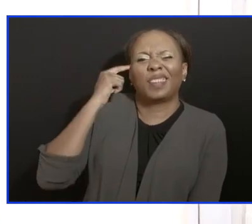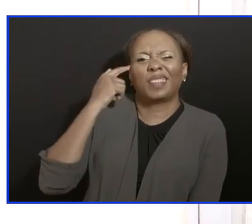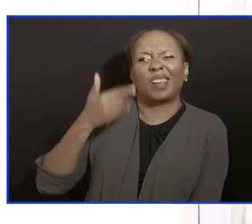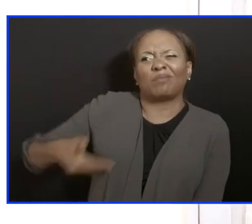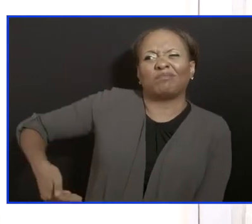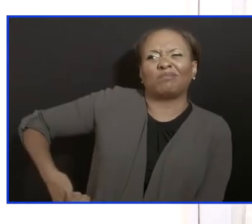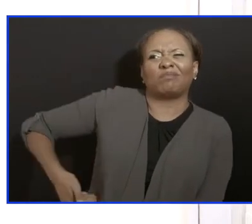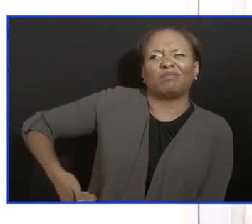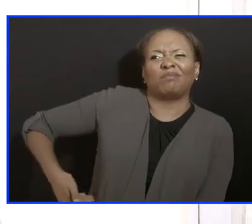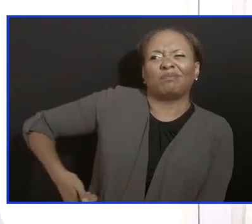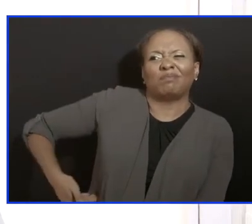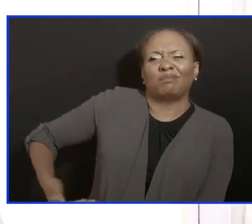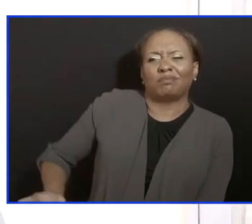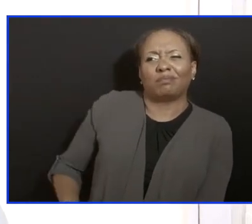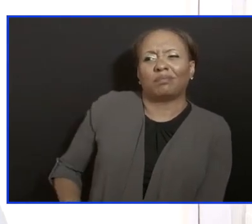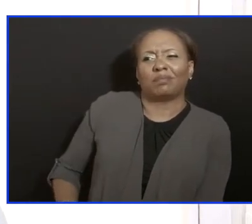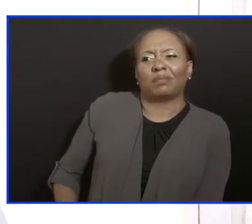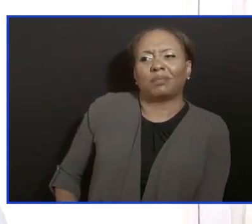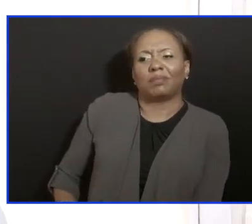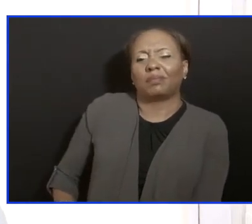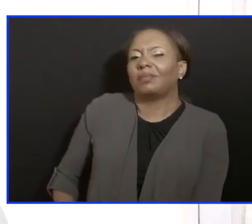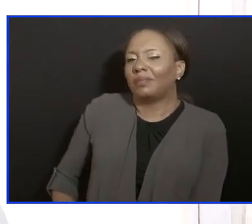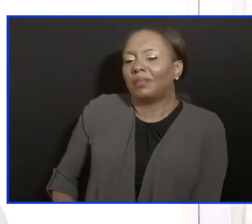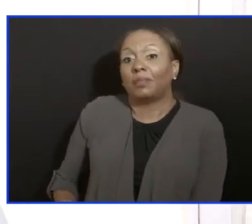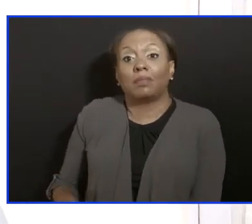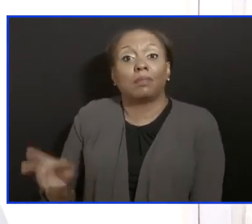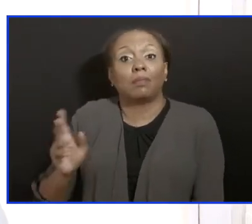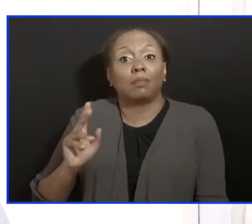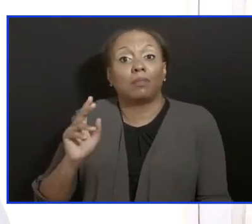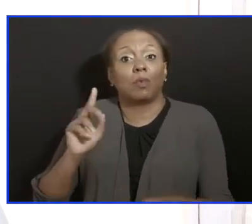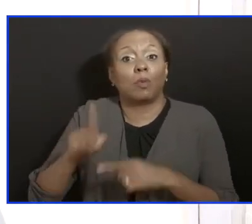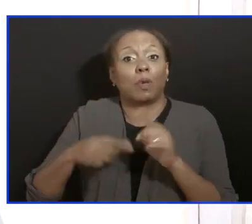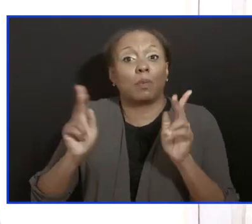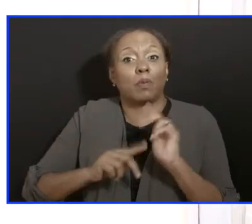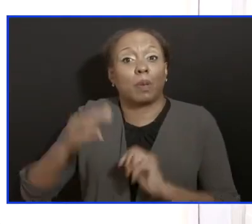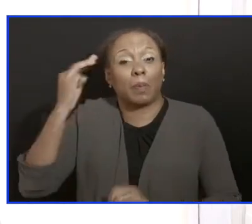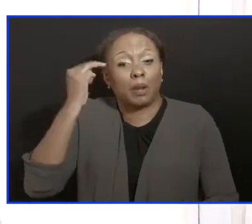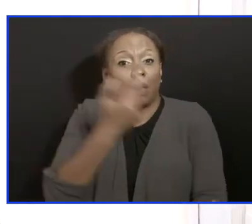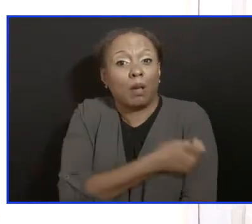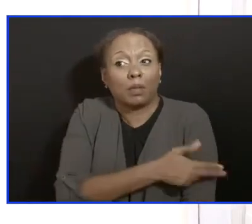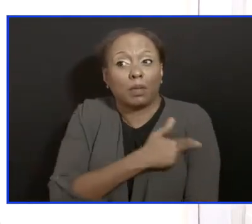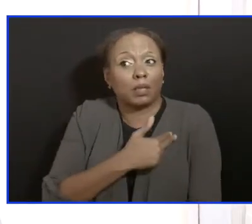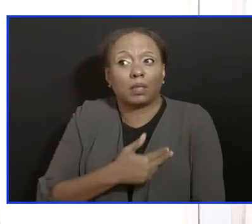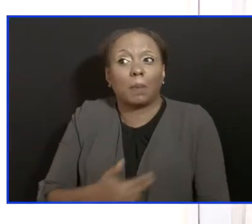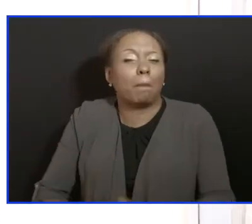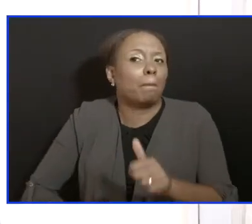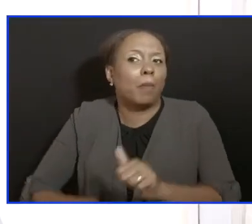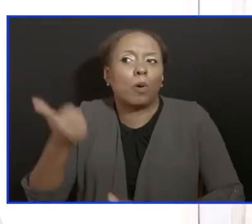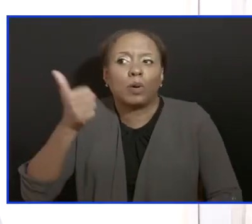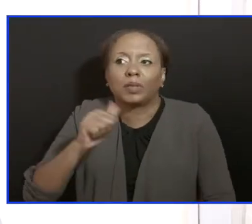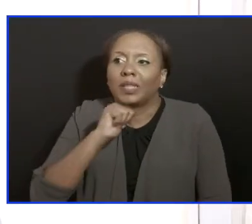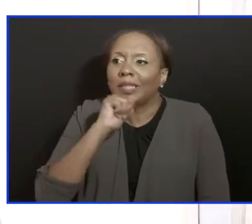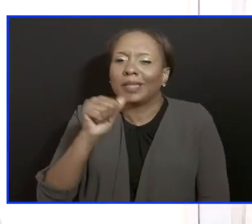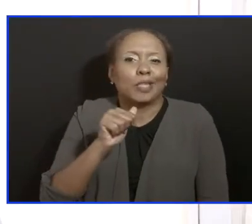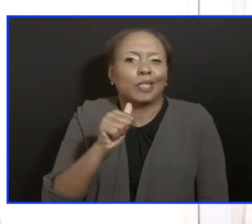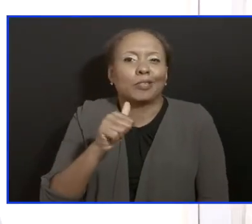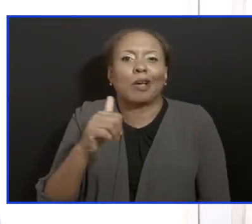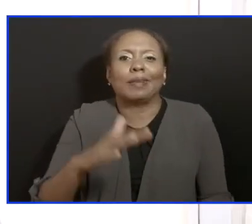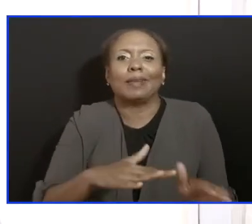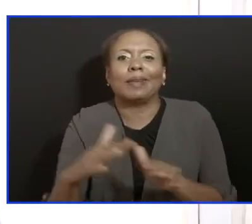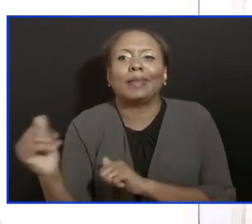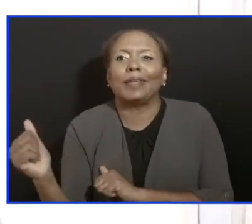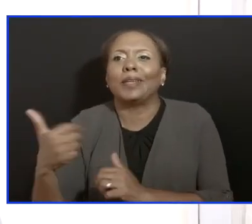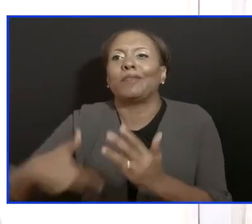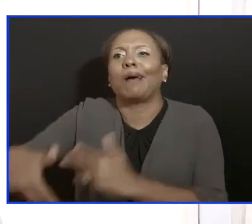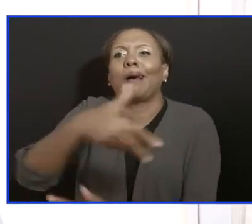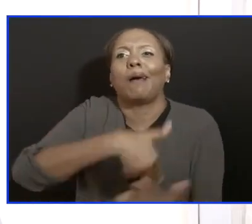checked, people don't go out and get COVID very often when they're in these institutions and we have to find a way of how best we can